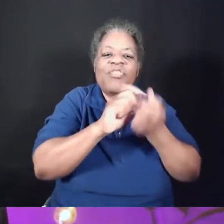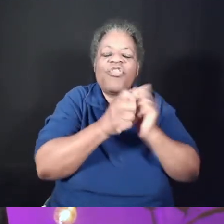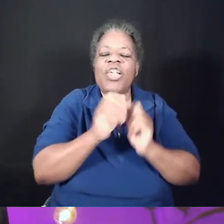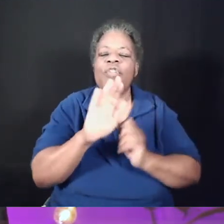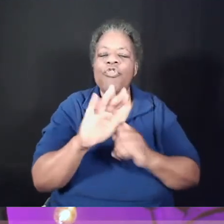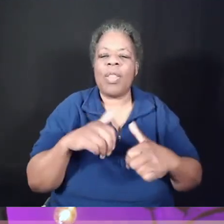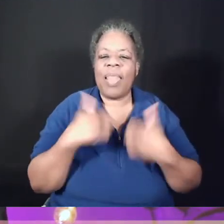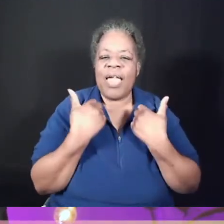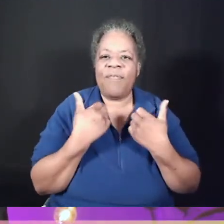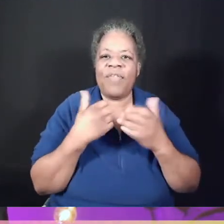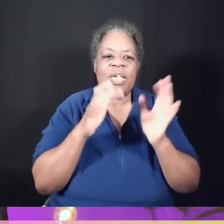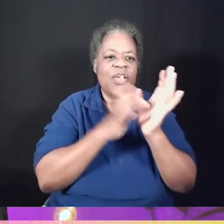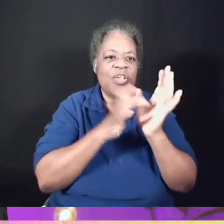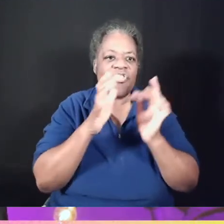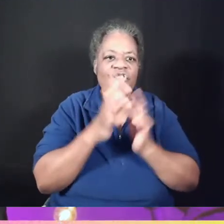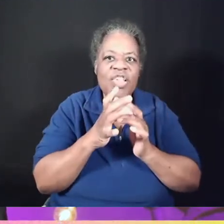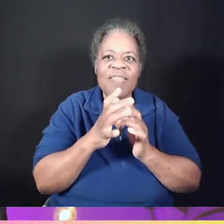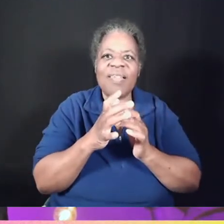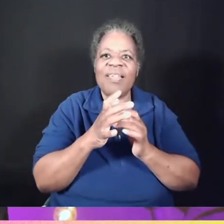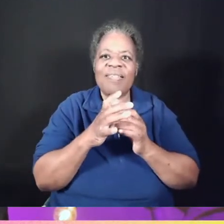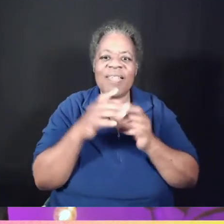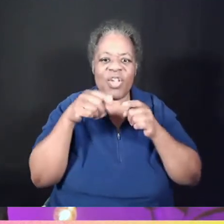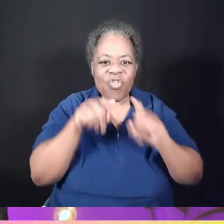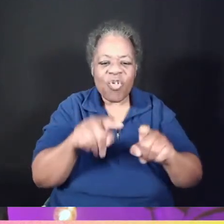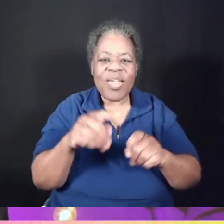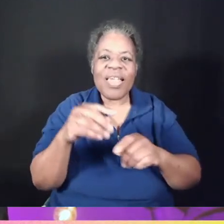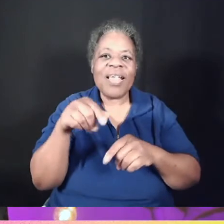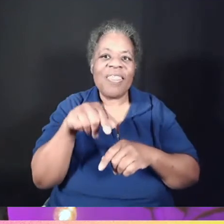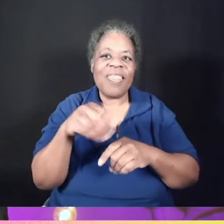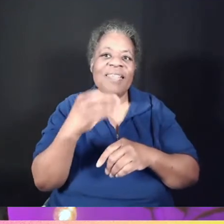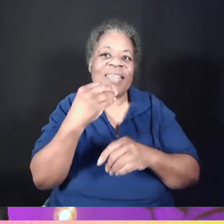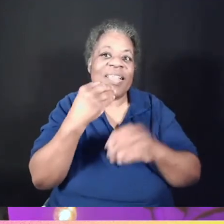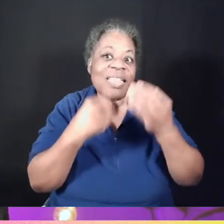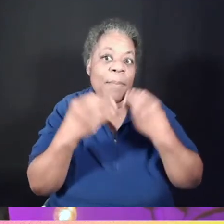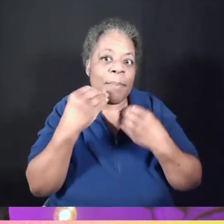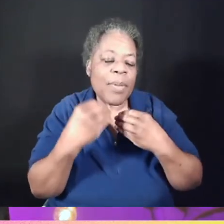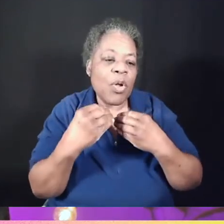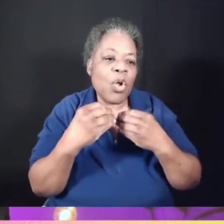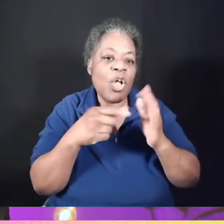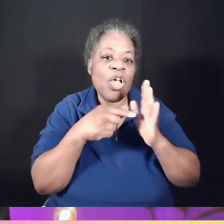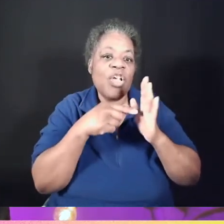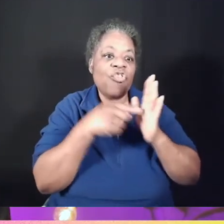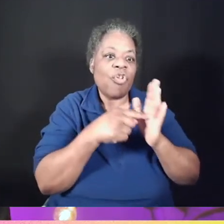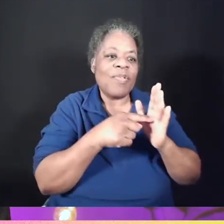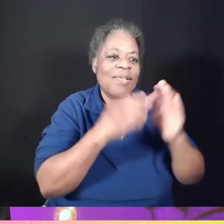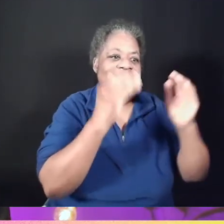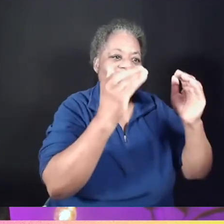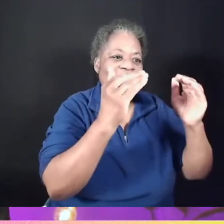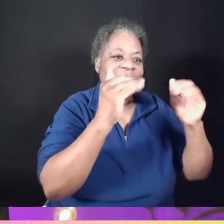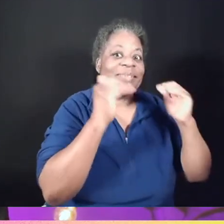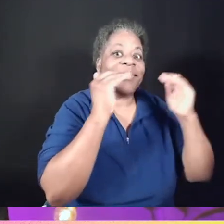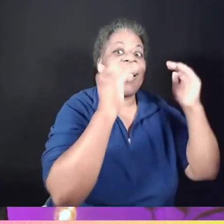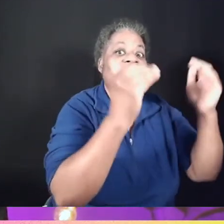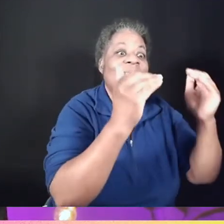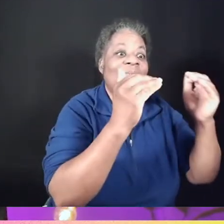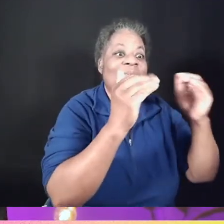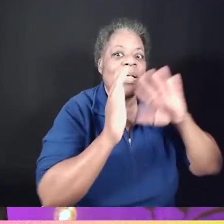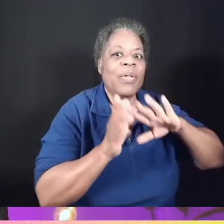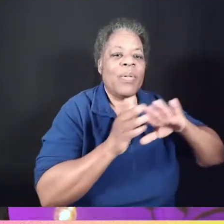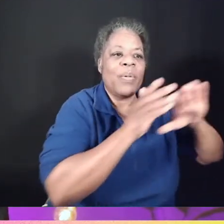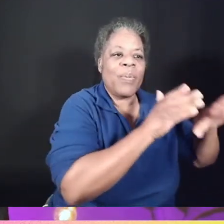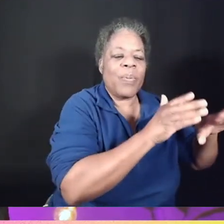us from status to service. So where will you lay down your status this week?